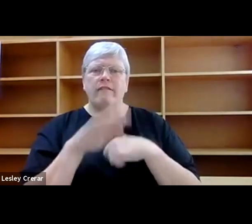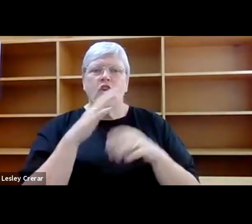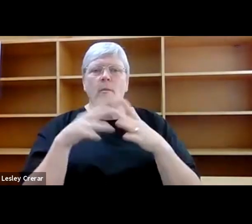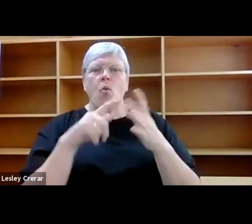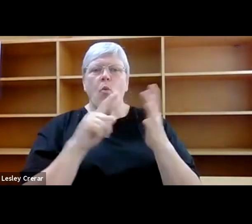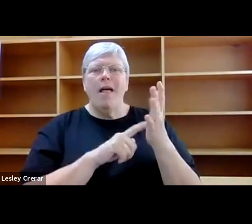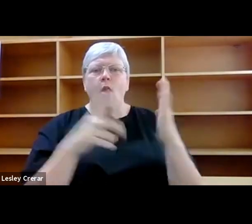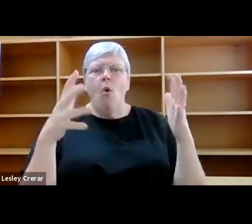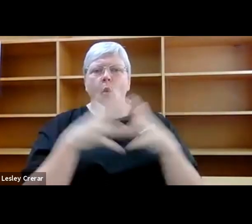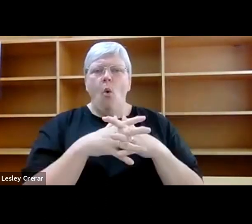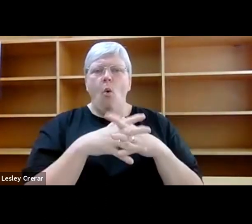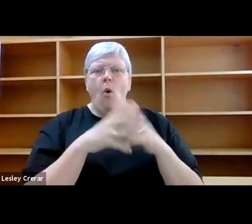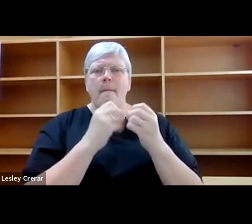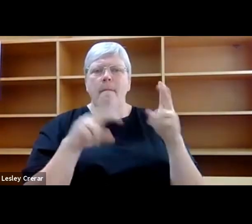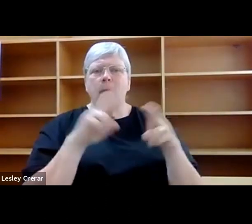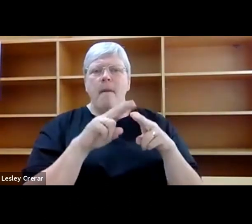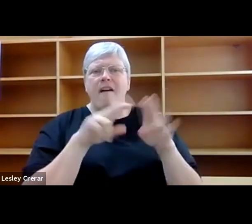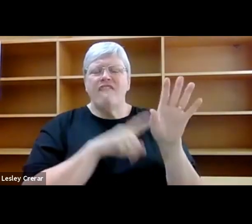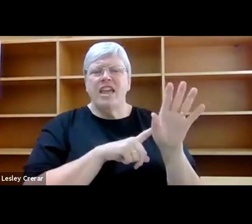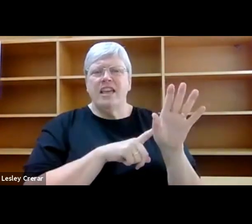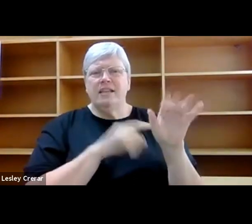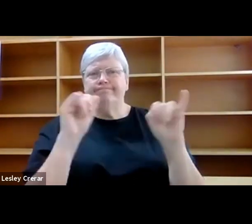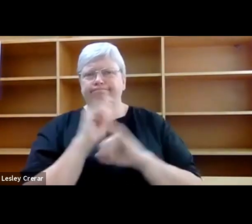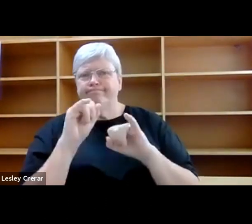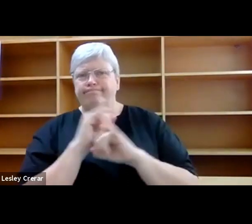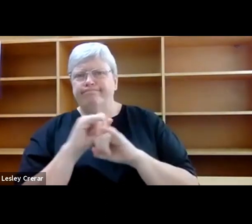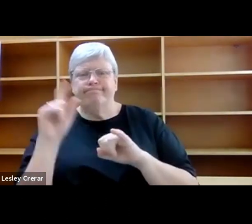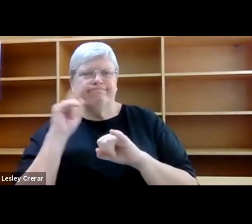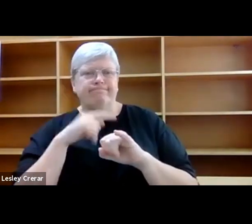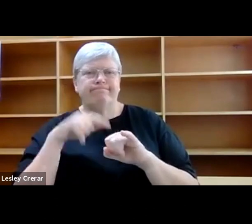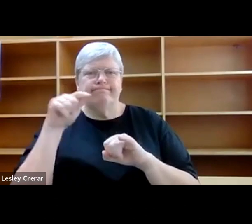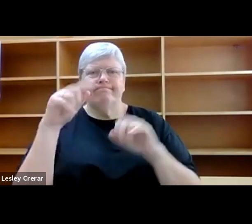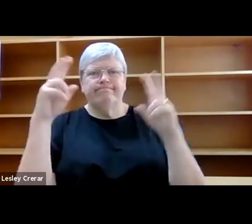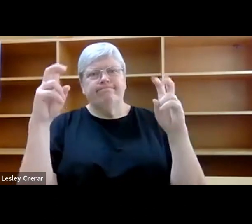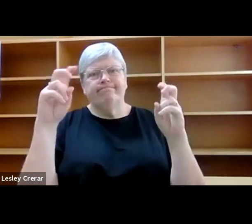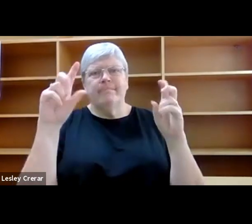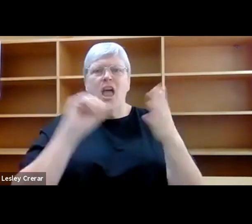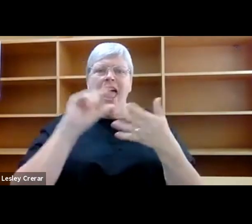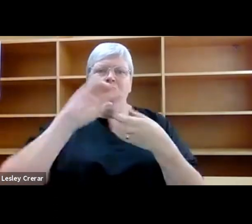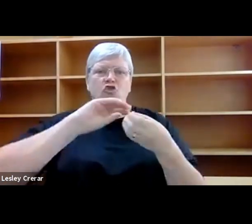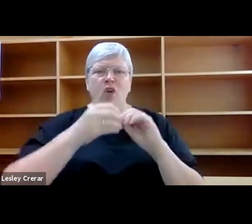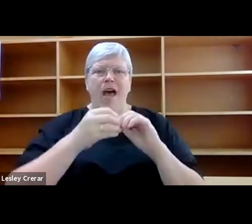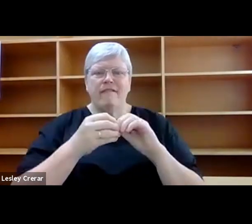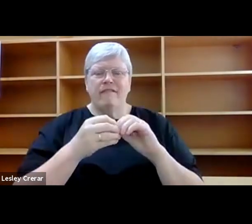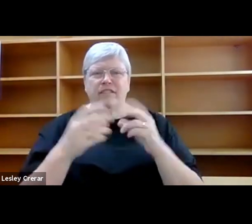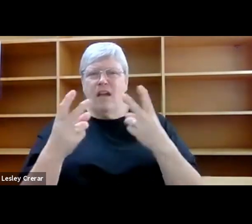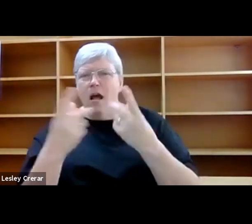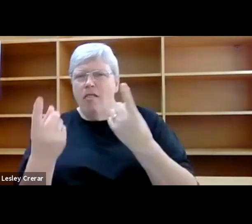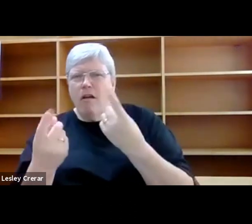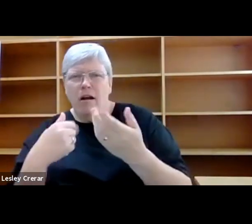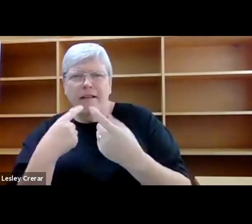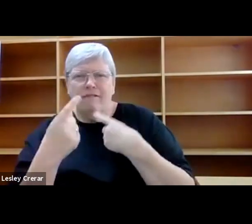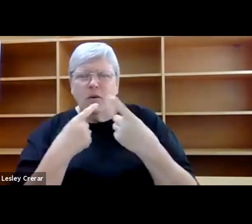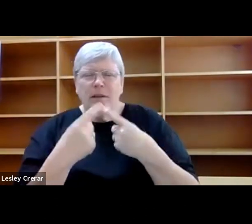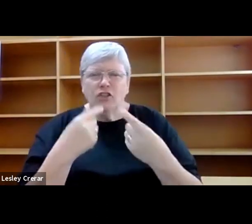Buffy and the terrifying girls in The Craft and any other little bits of information I could